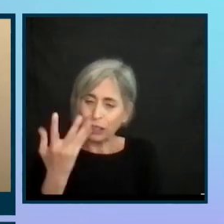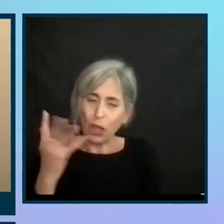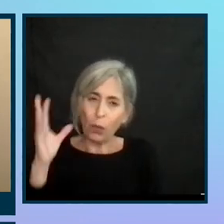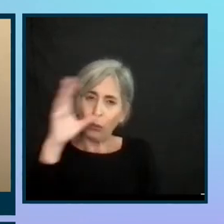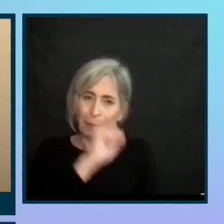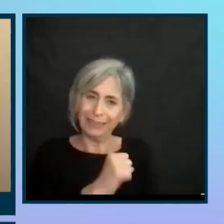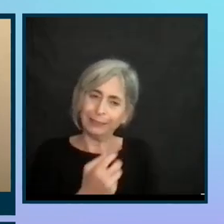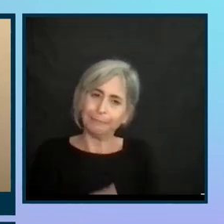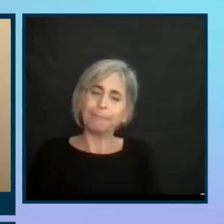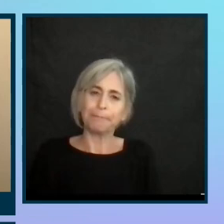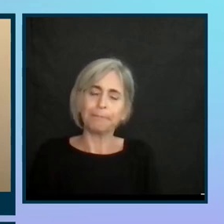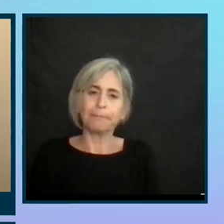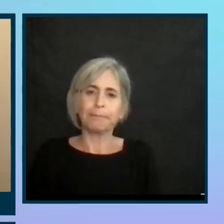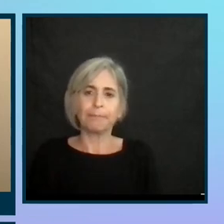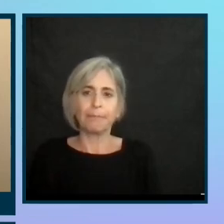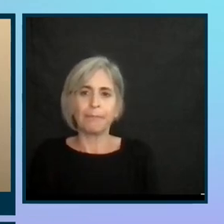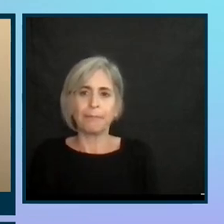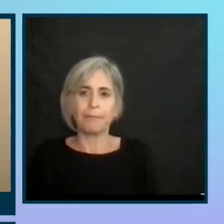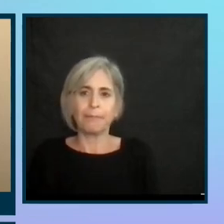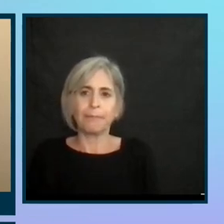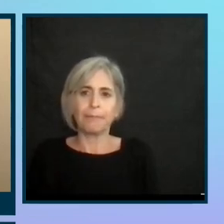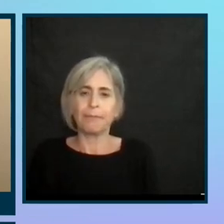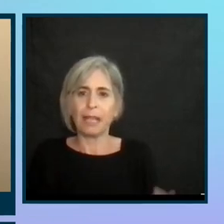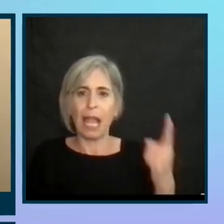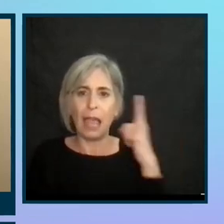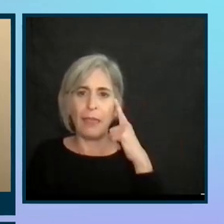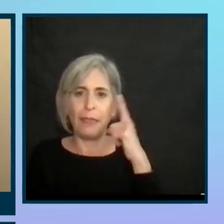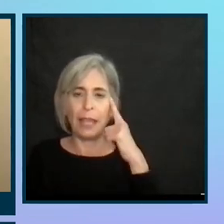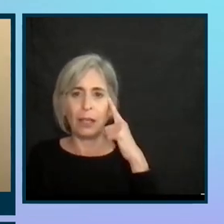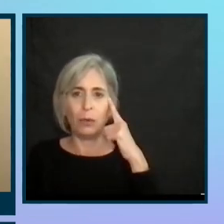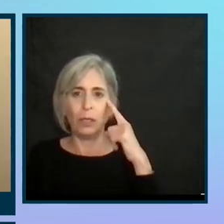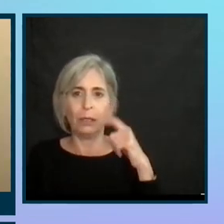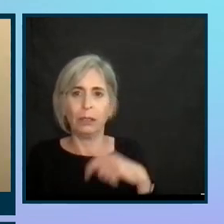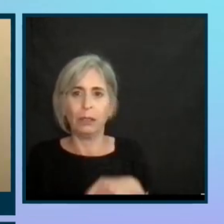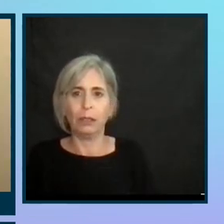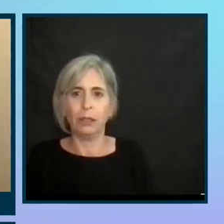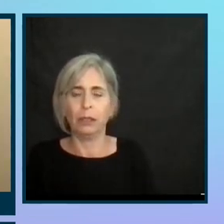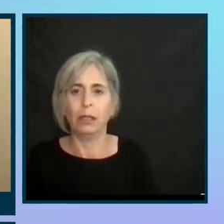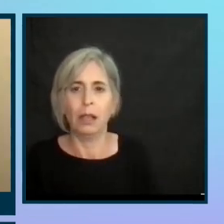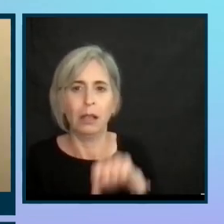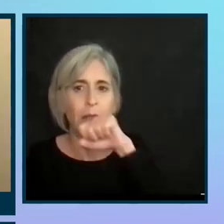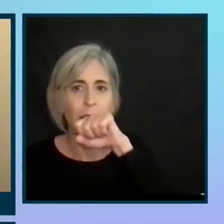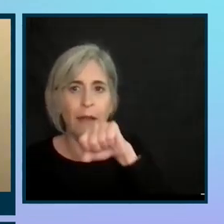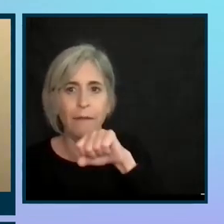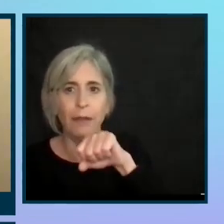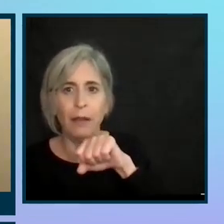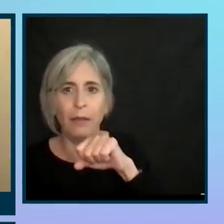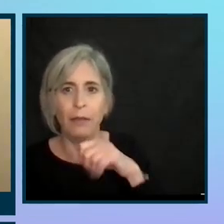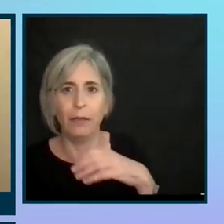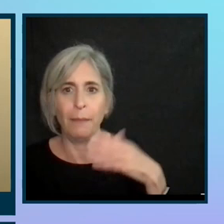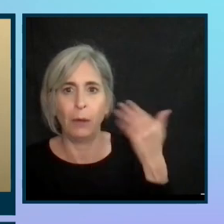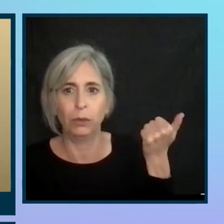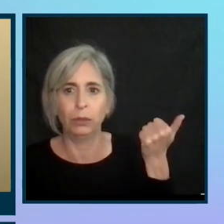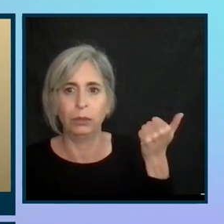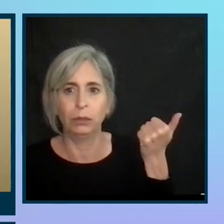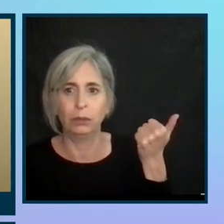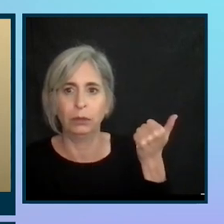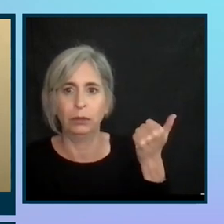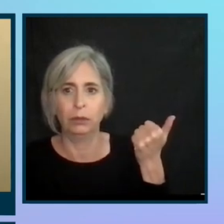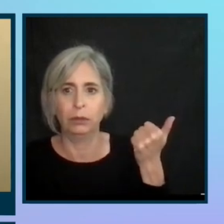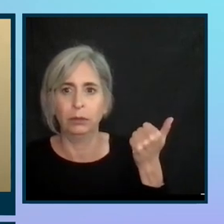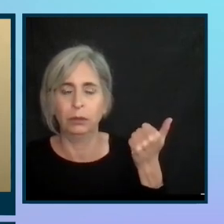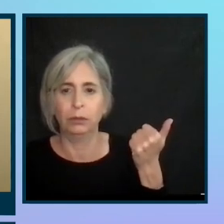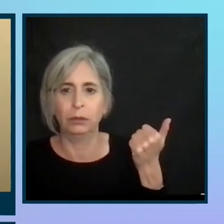fix. Yeah, I think that's one of the things I love most about this story and this whole presentation is, you know, it's not just about making it,